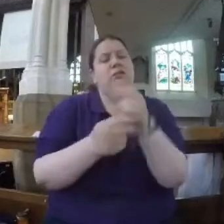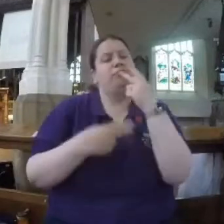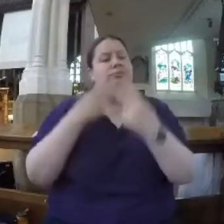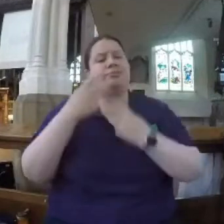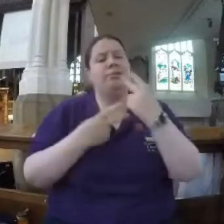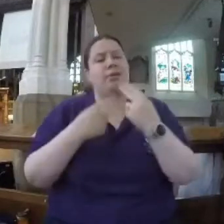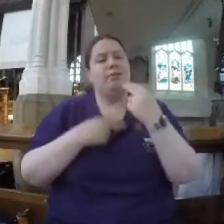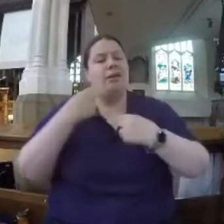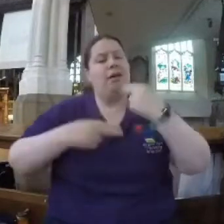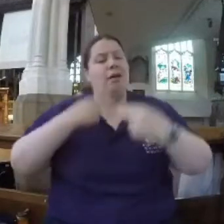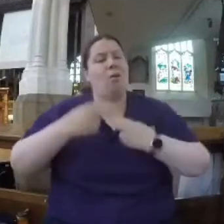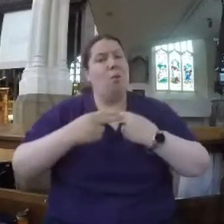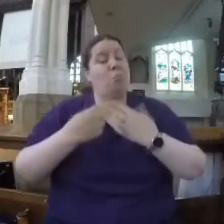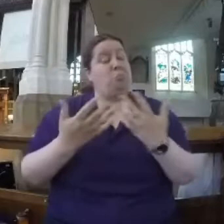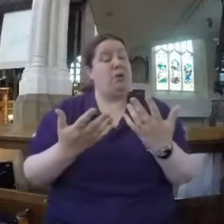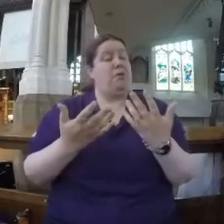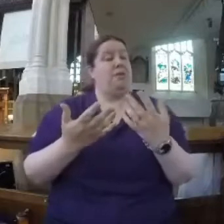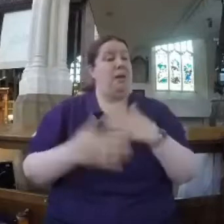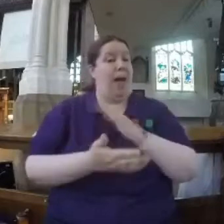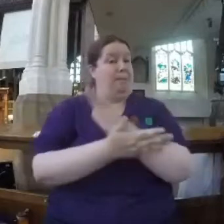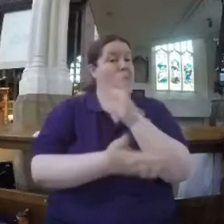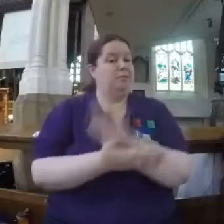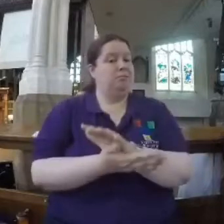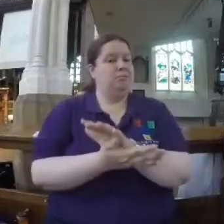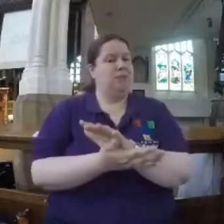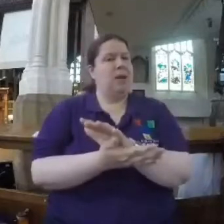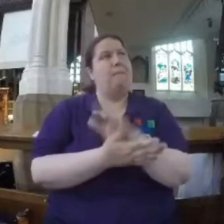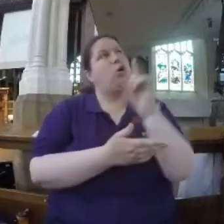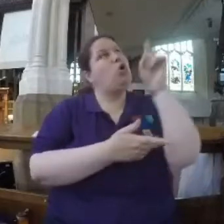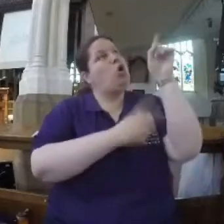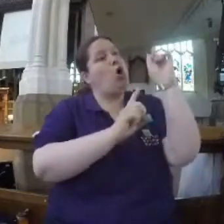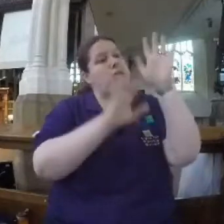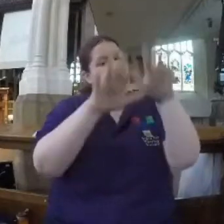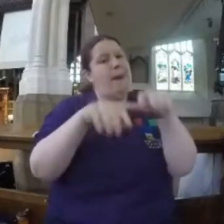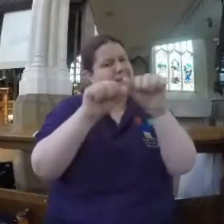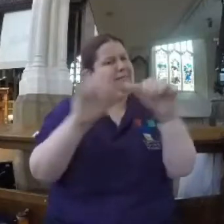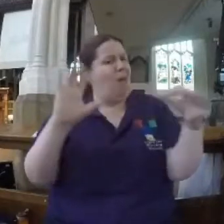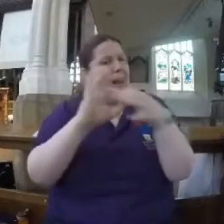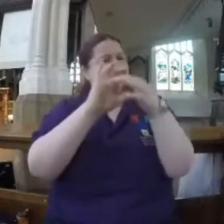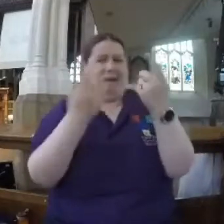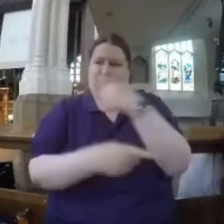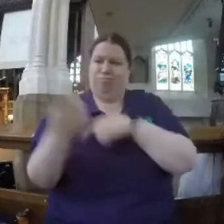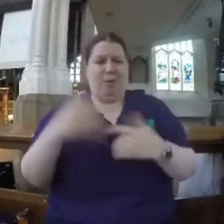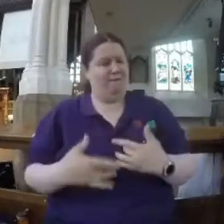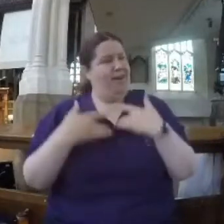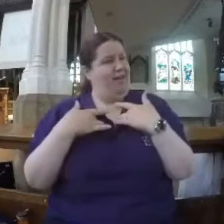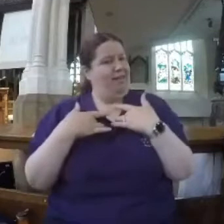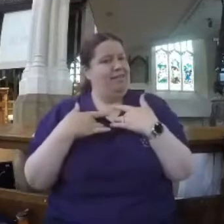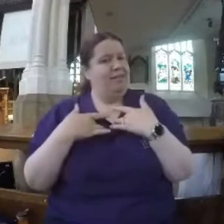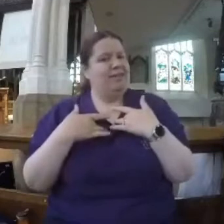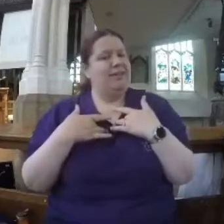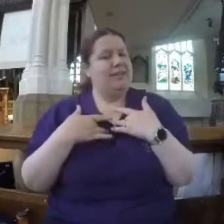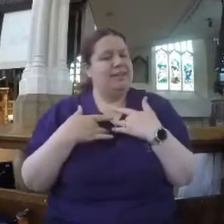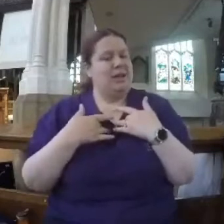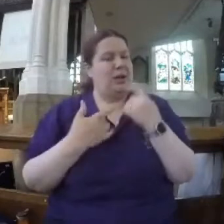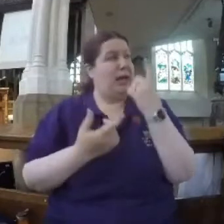But the blessing of God isn't dependent on our feelings. And the word blessing can actually also be translated as